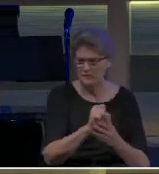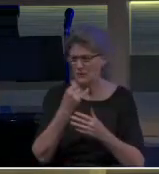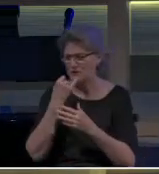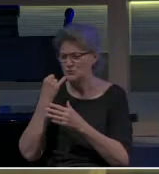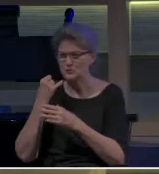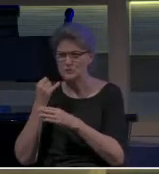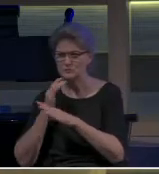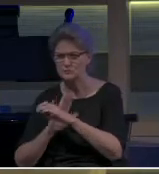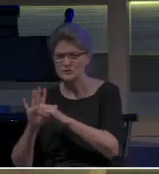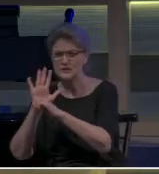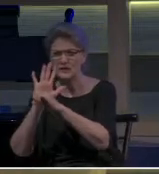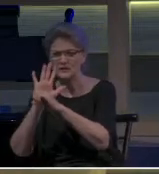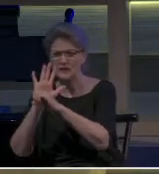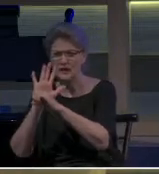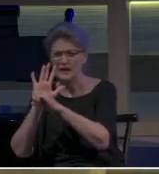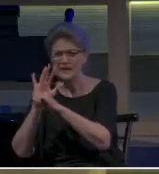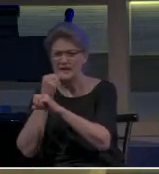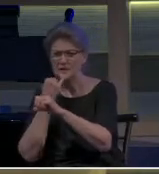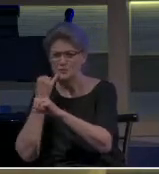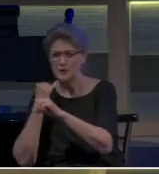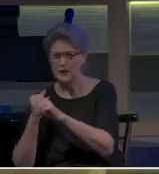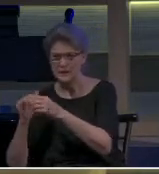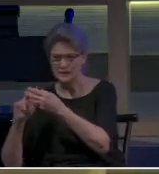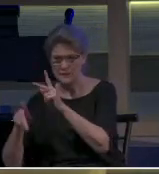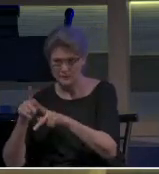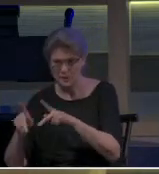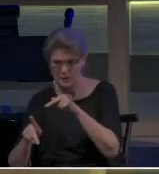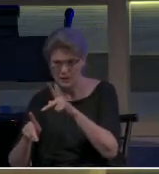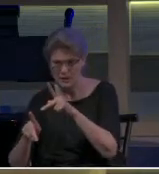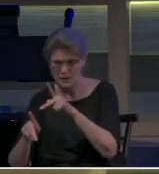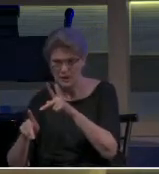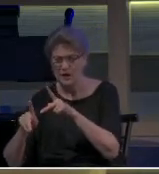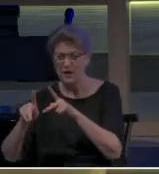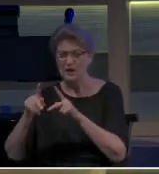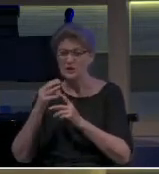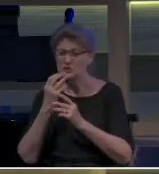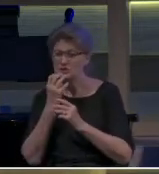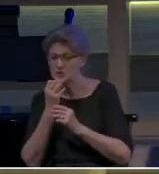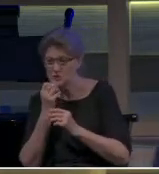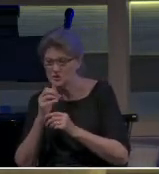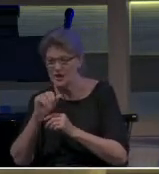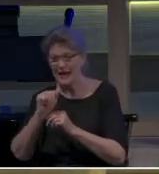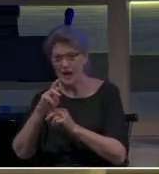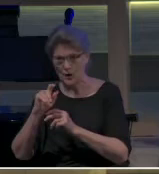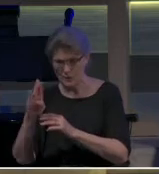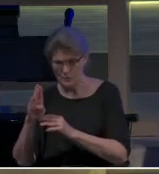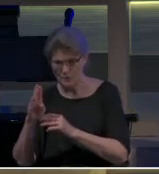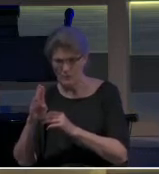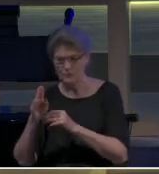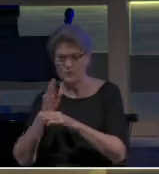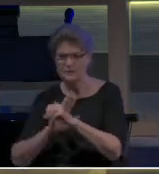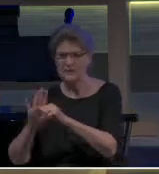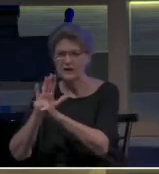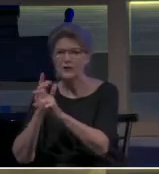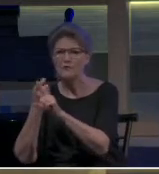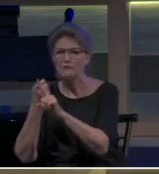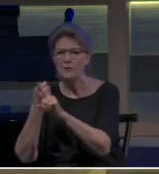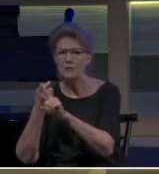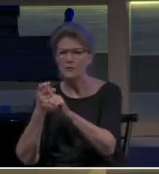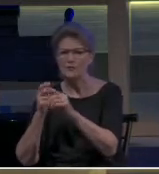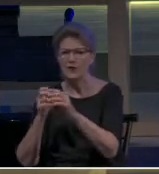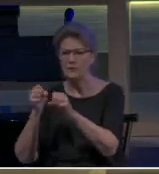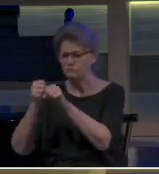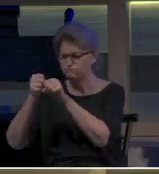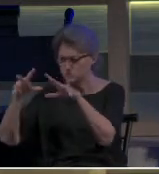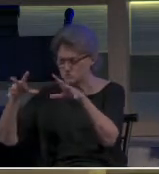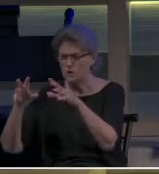the Israeli citizens, both Jewish and Arab, from the rocket attacks. And hopefully to weaken